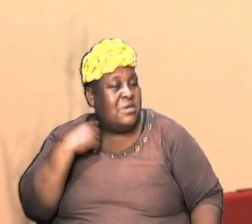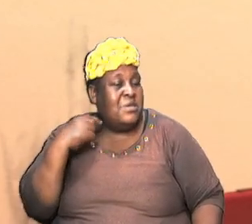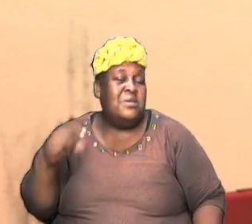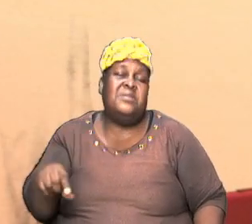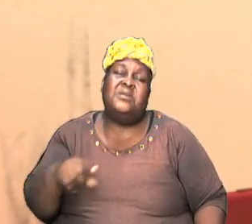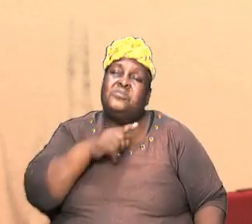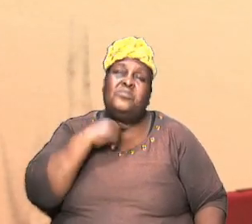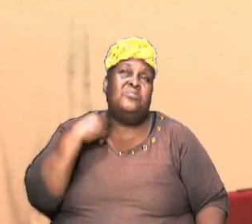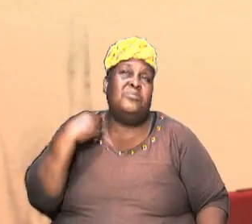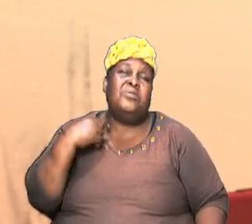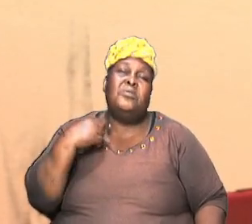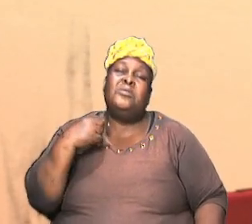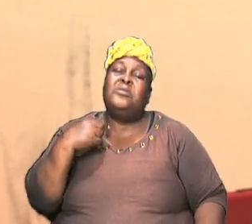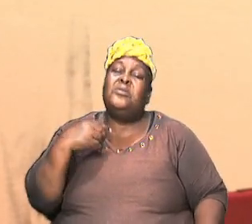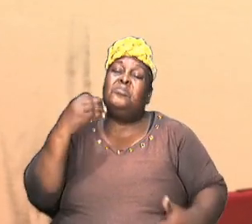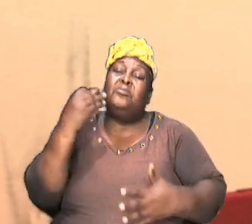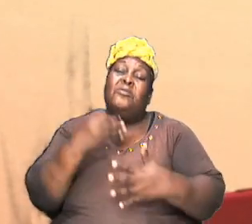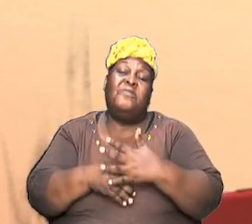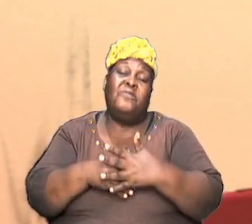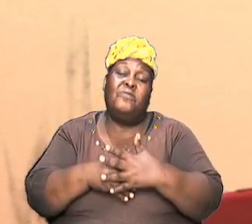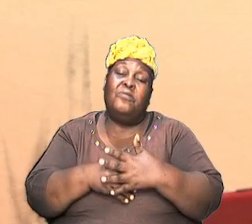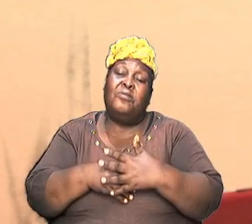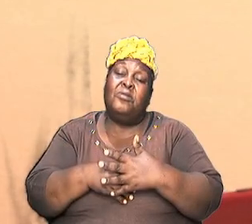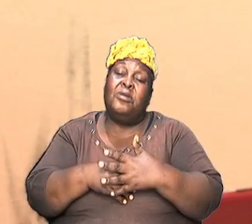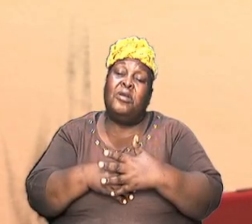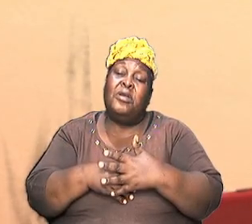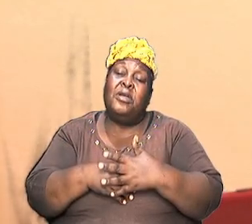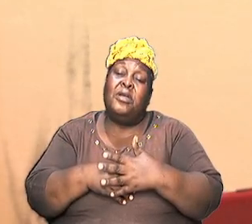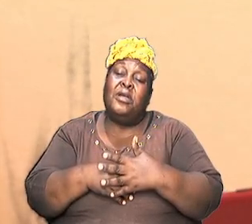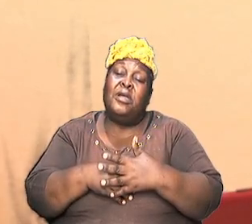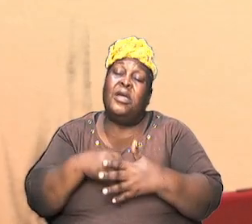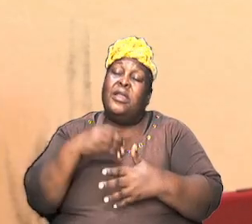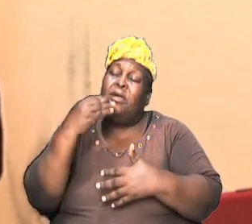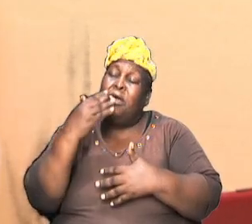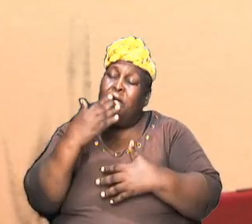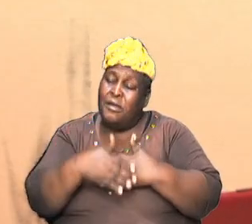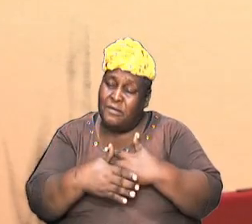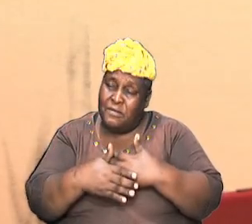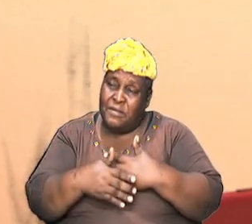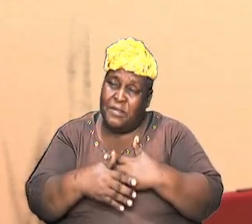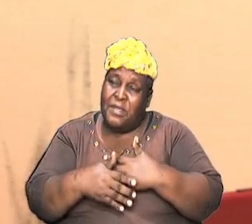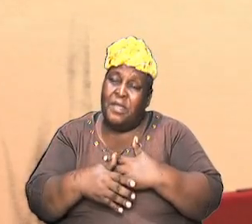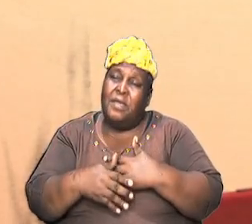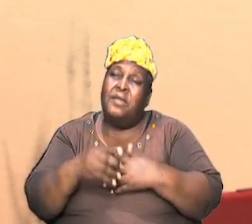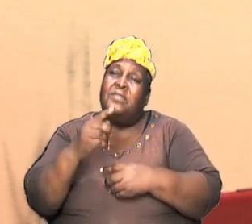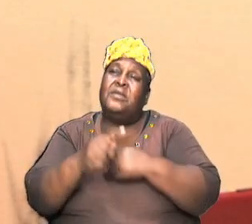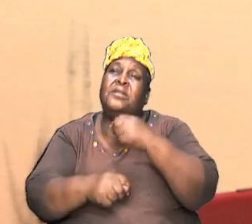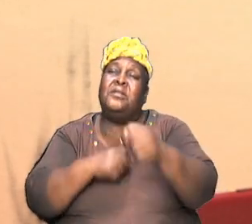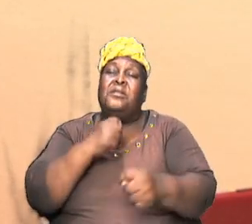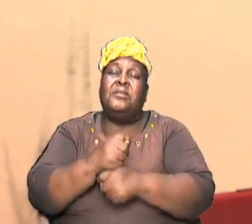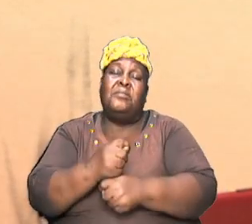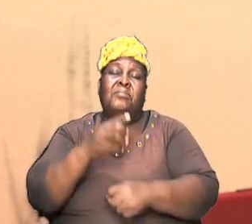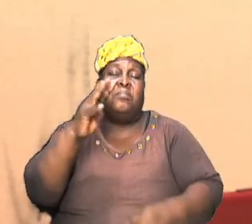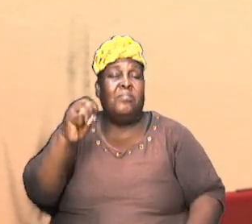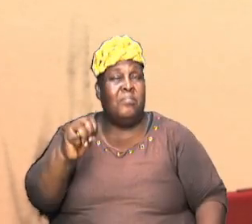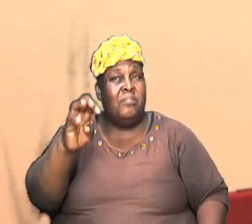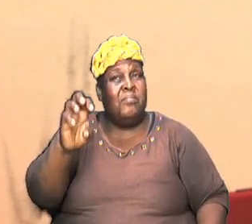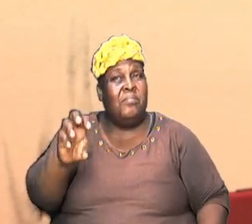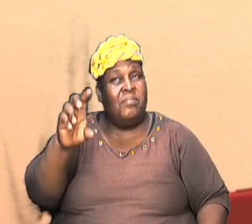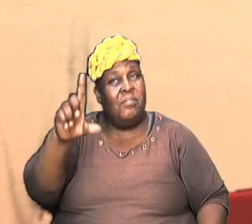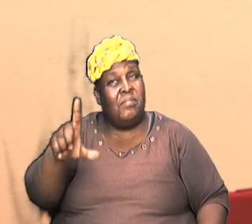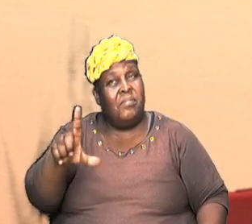this priesthood of Jesus Christ is after the order of Melchizedek so